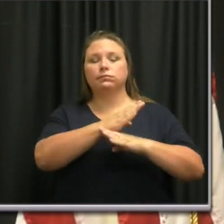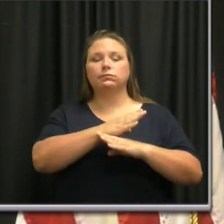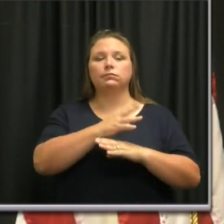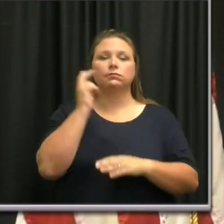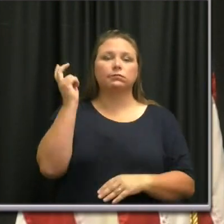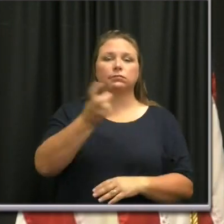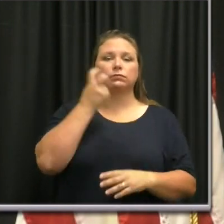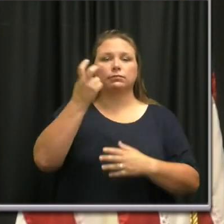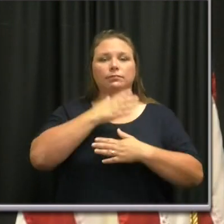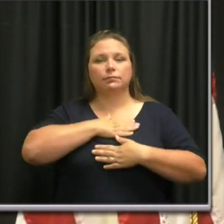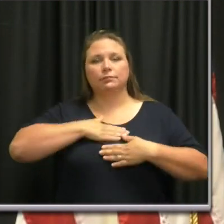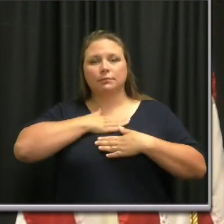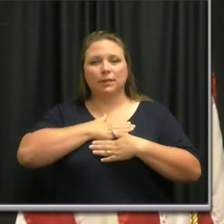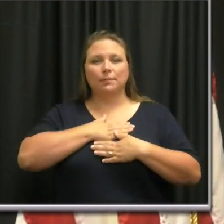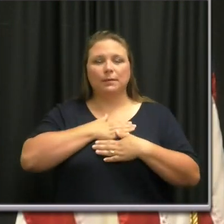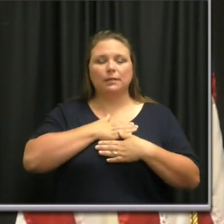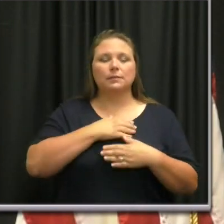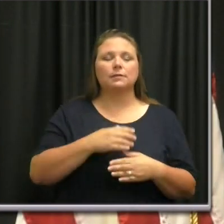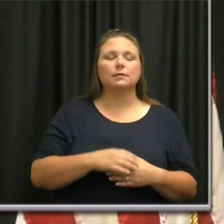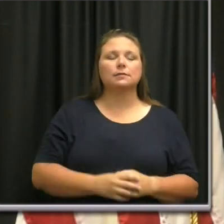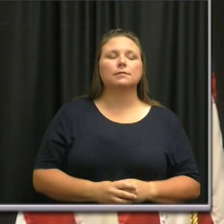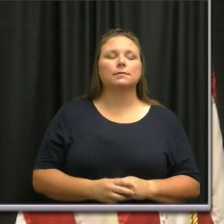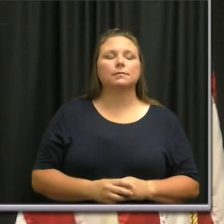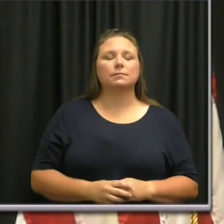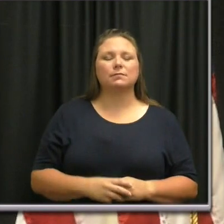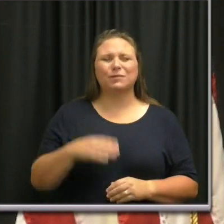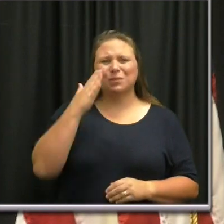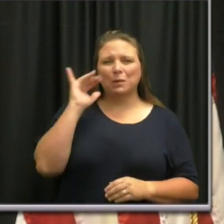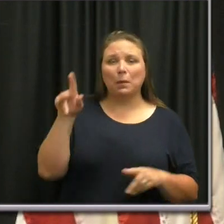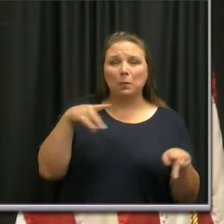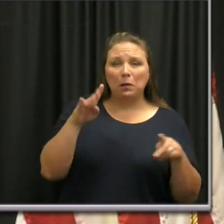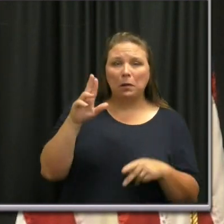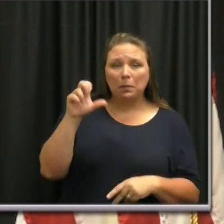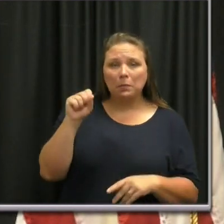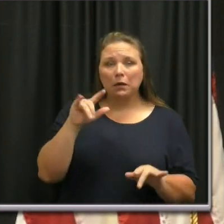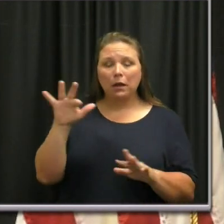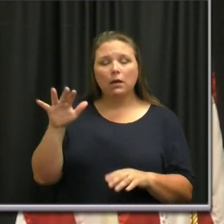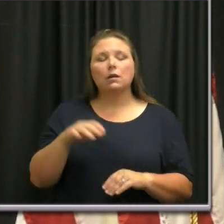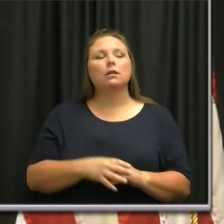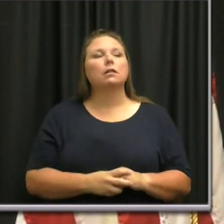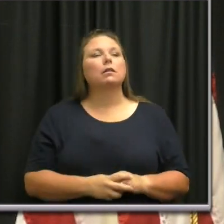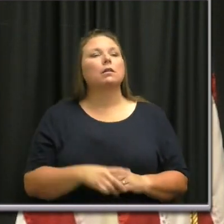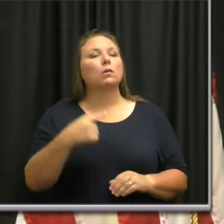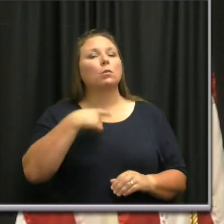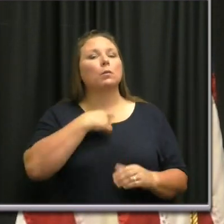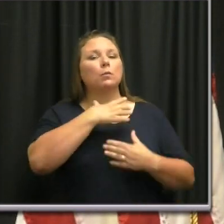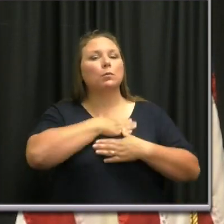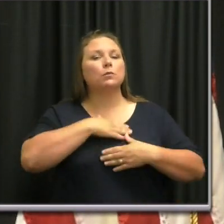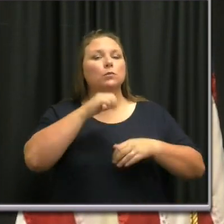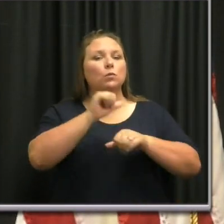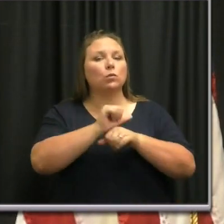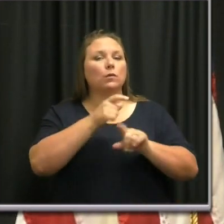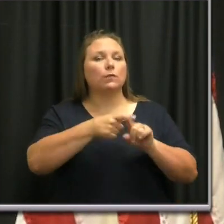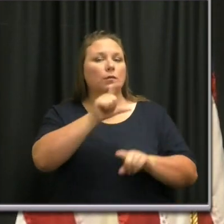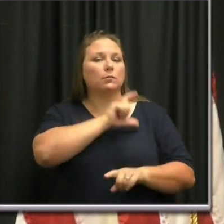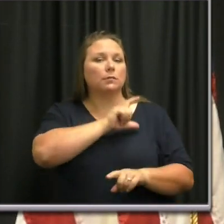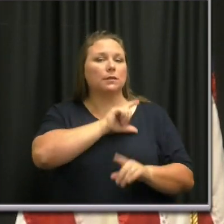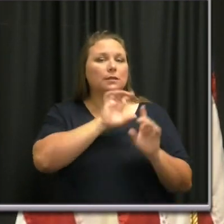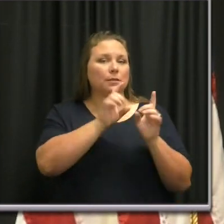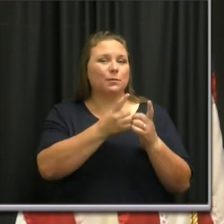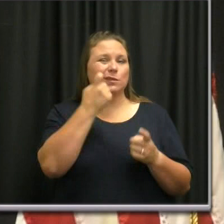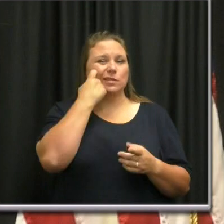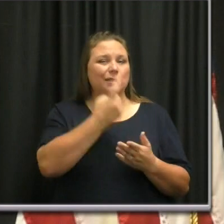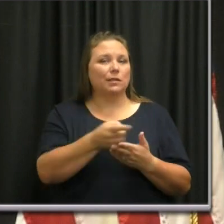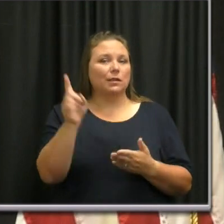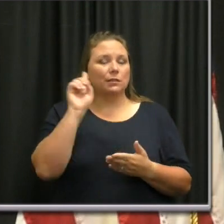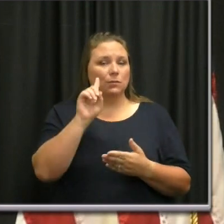the transportainment, uh, venues. Uh, we appreciate the work of the Metro Nashville Police Department last weekend